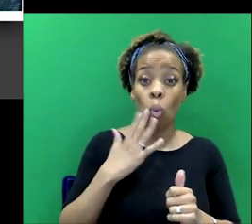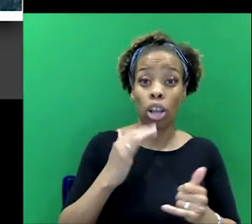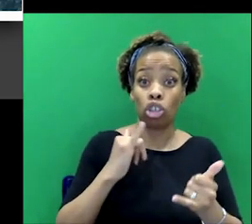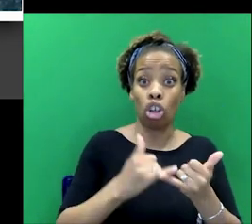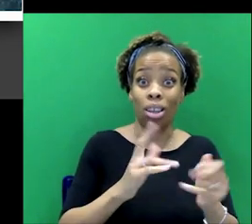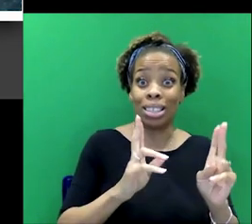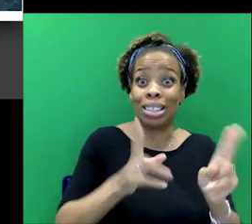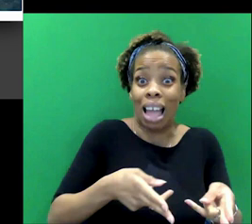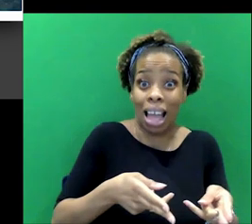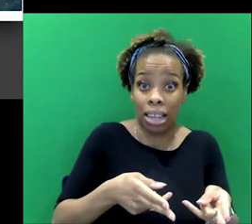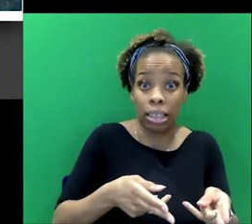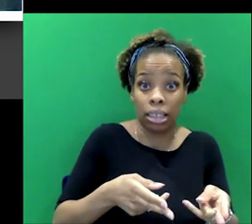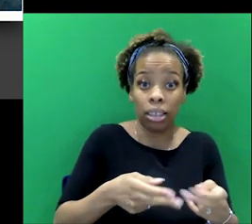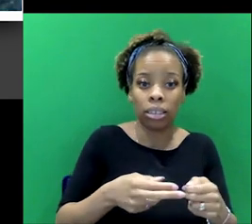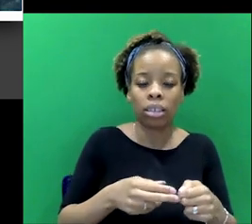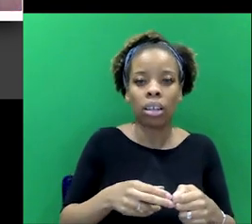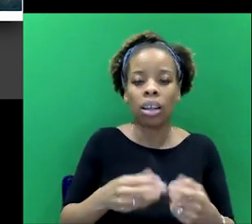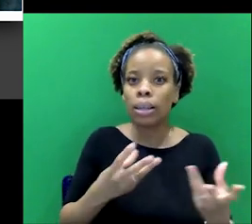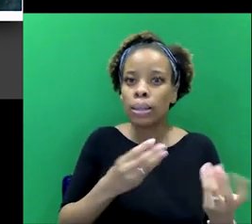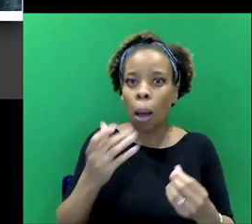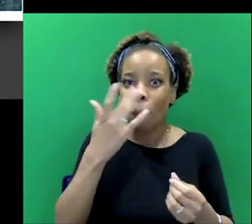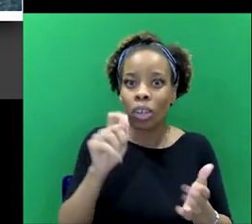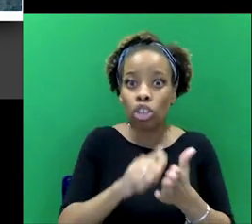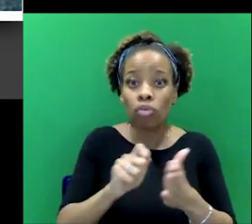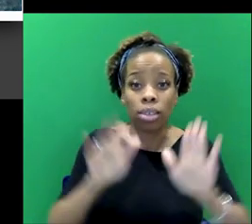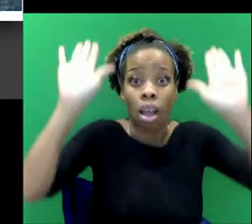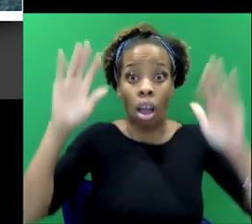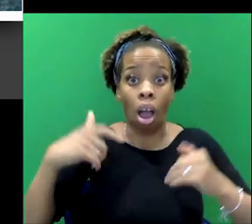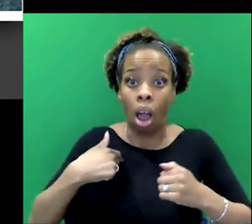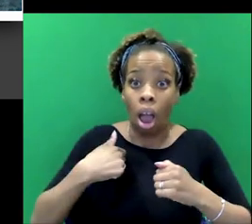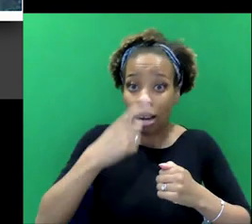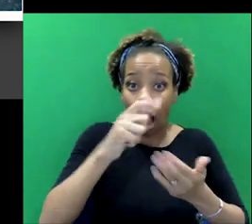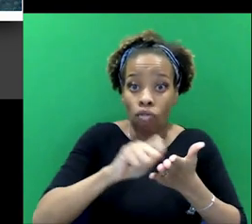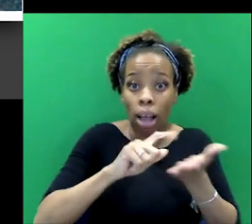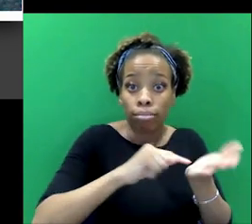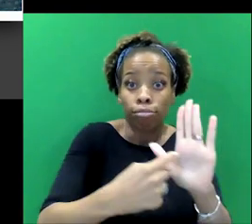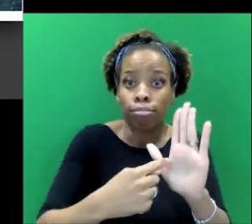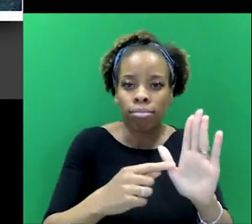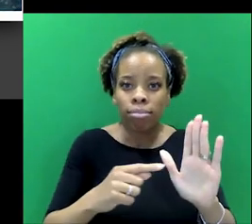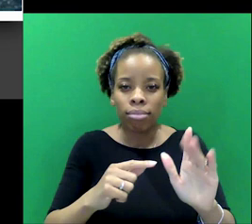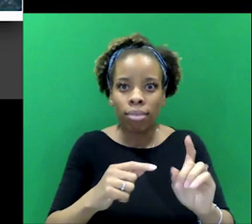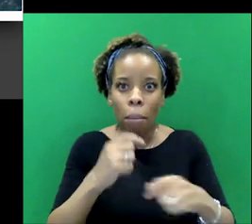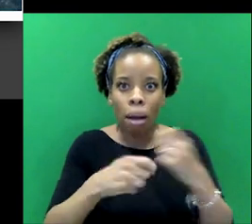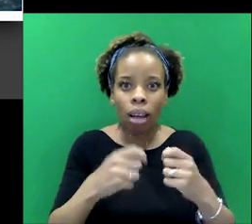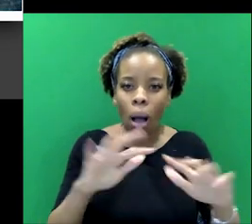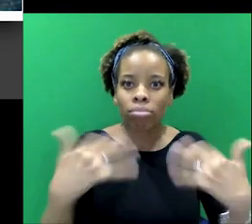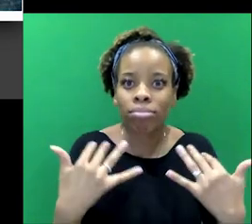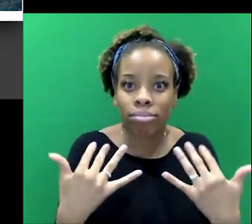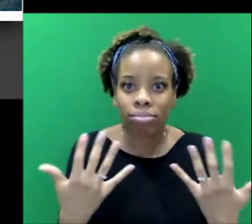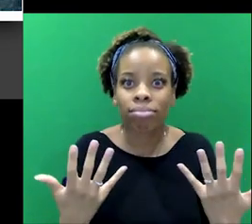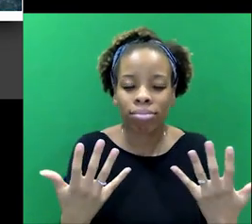is by what, on one hand, the creation of detectives, on the other hand, the creation of supervillains,